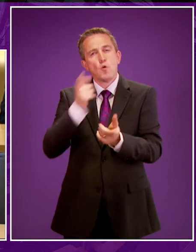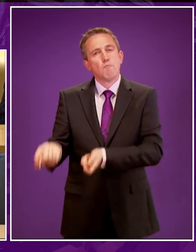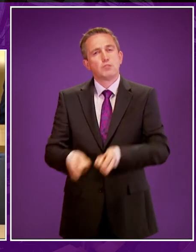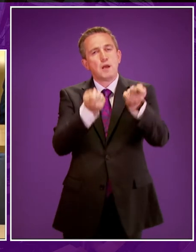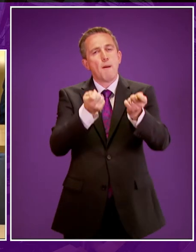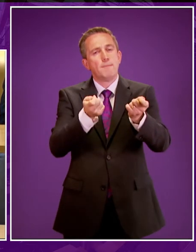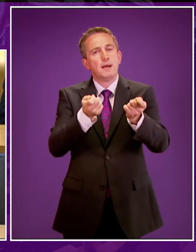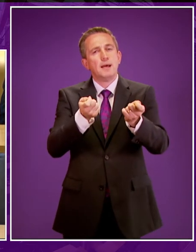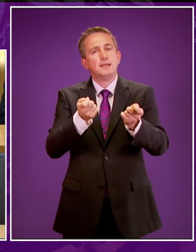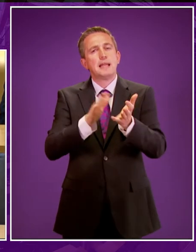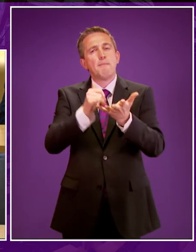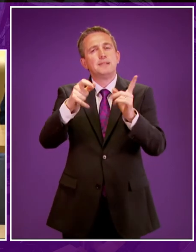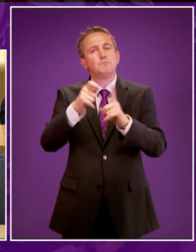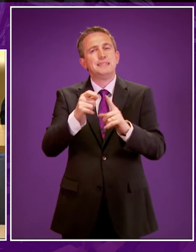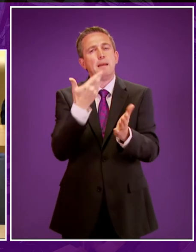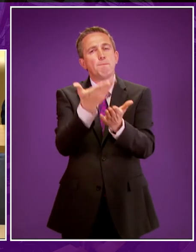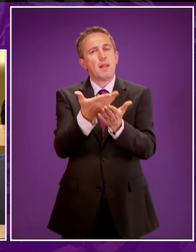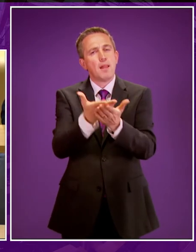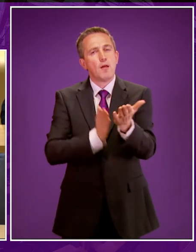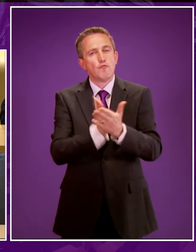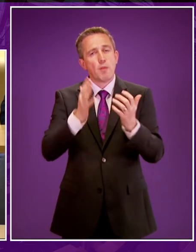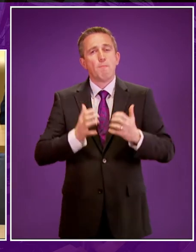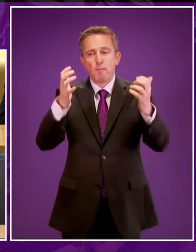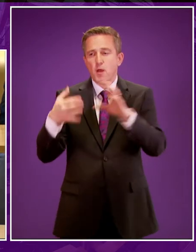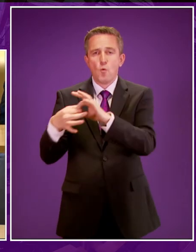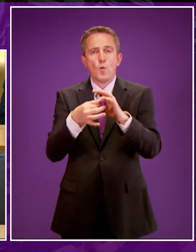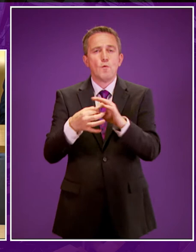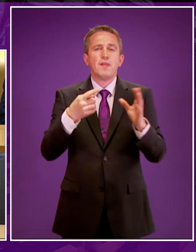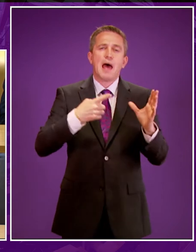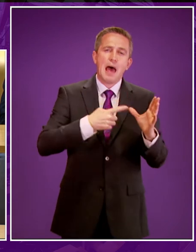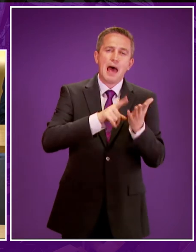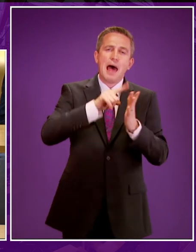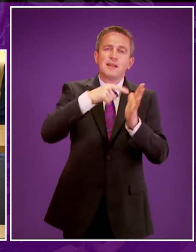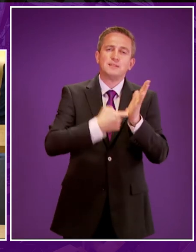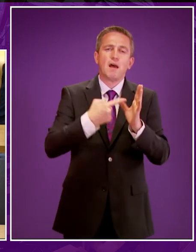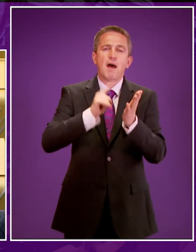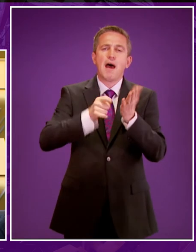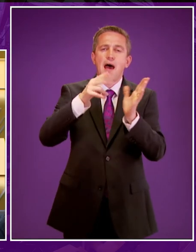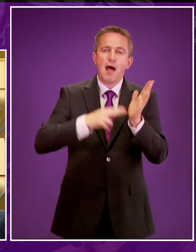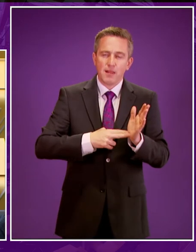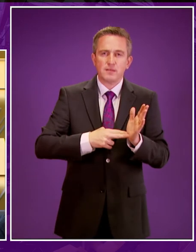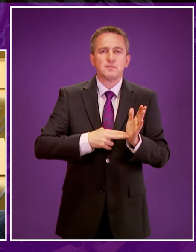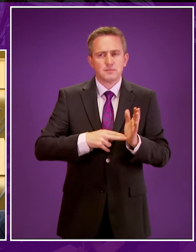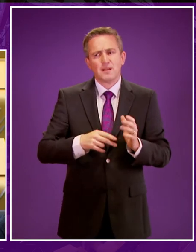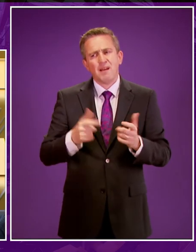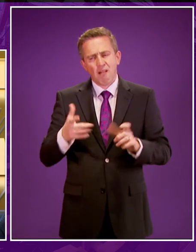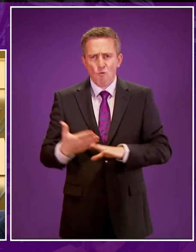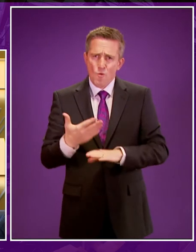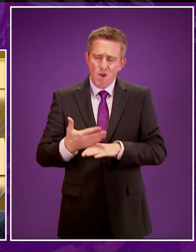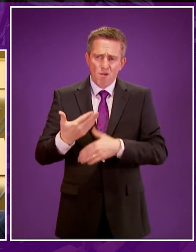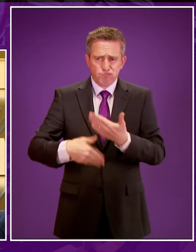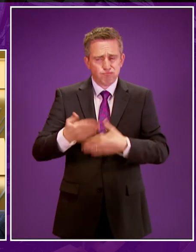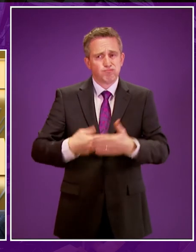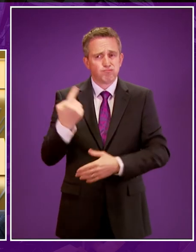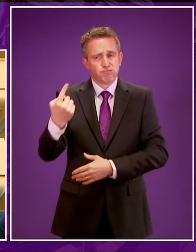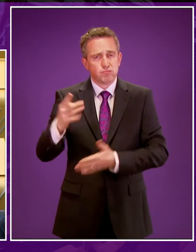in Parliament and worked in a very collaborative nature with my colleague Alistair Allen and also the wider BSL community. I said in my